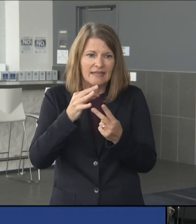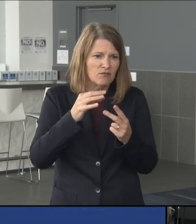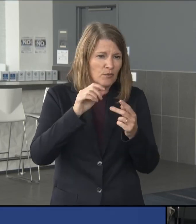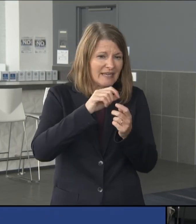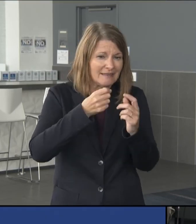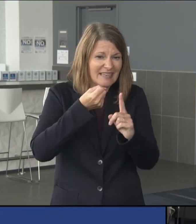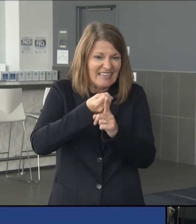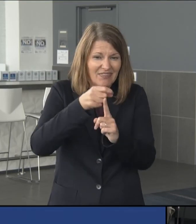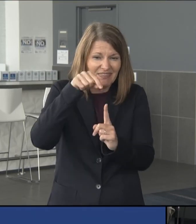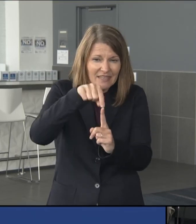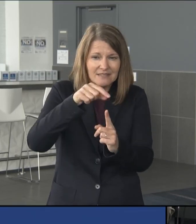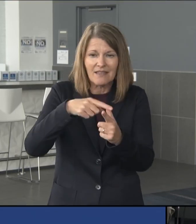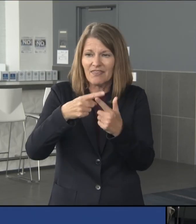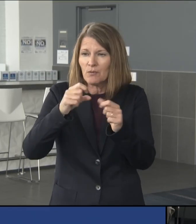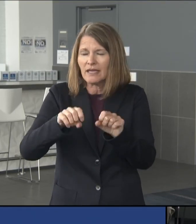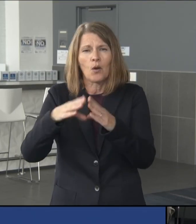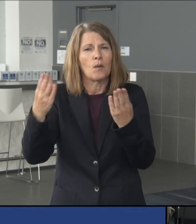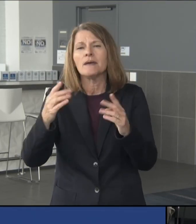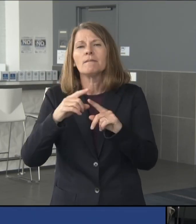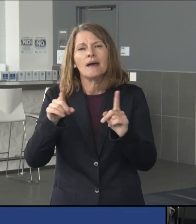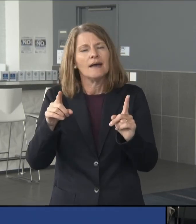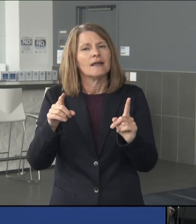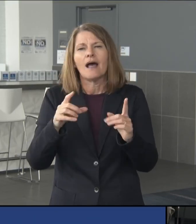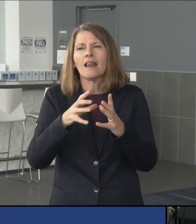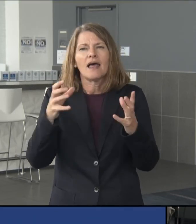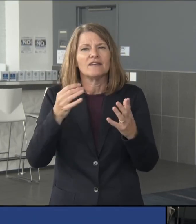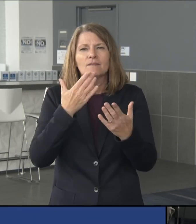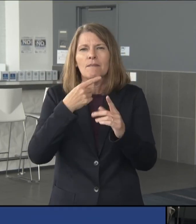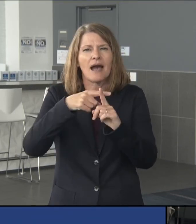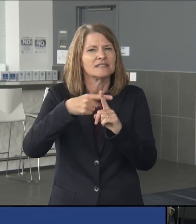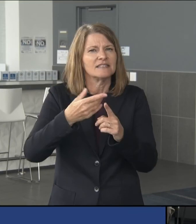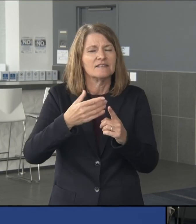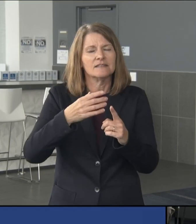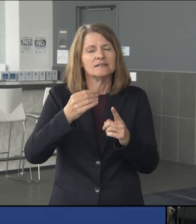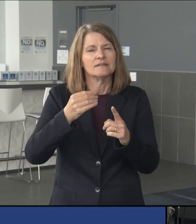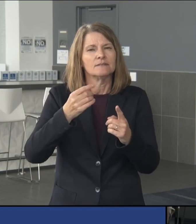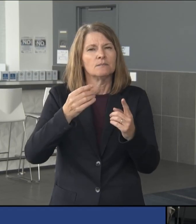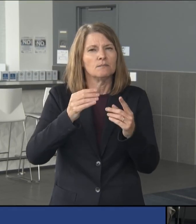But there's just a lot of good indications moving in the right direction. And one of them was the vaccines.